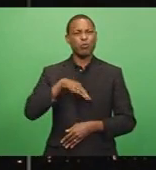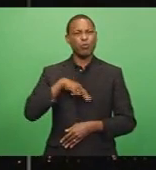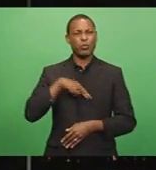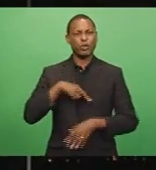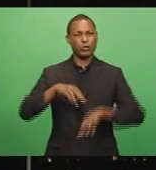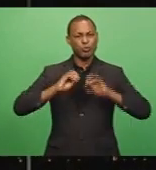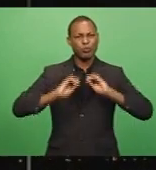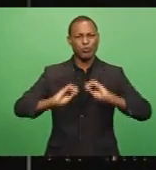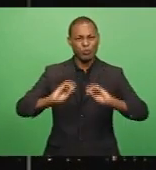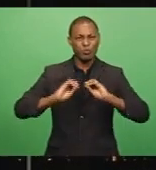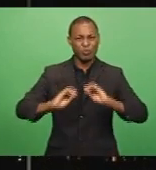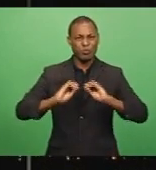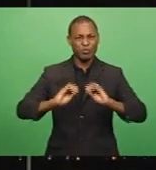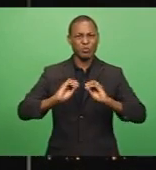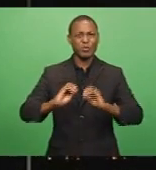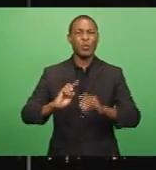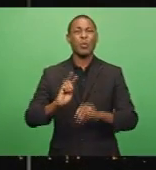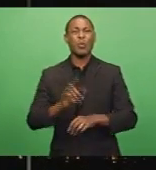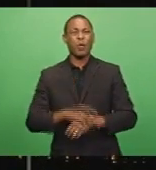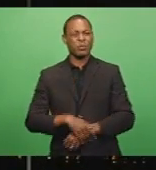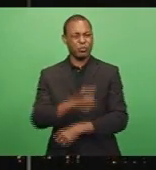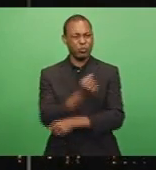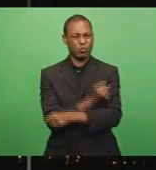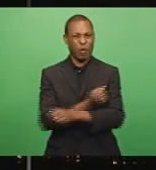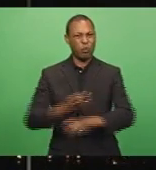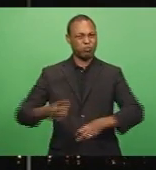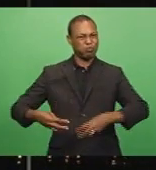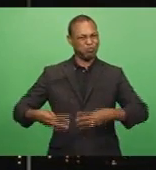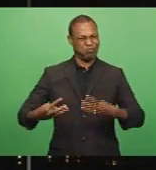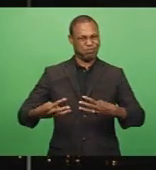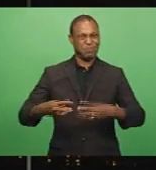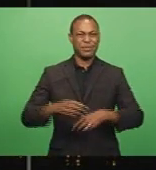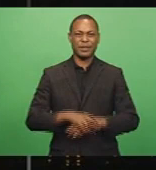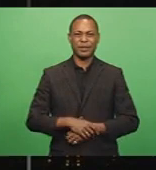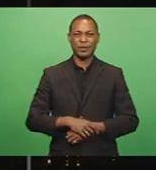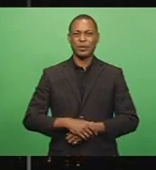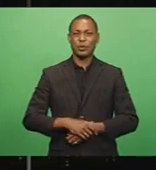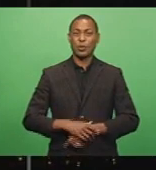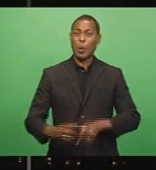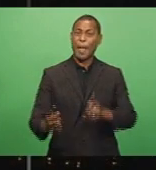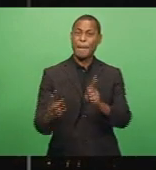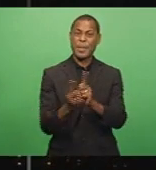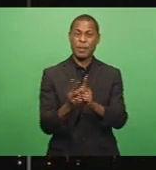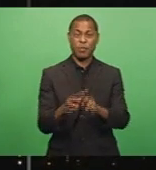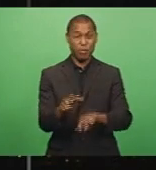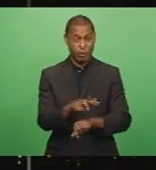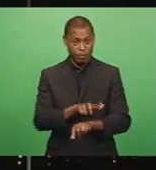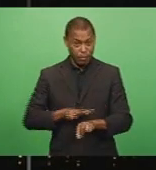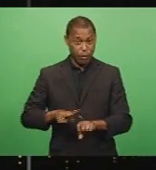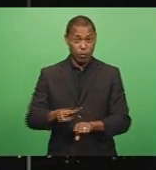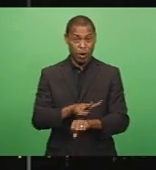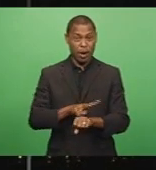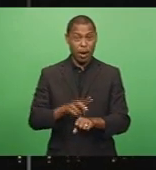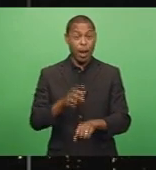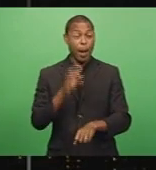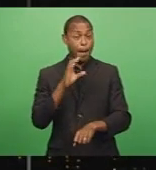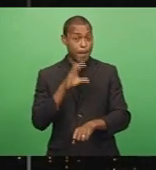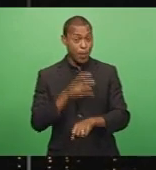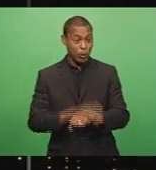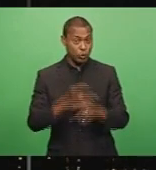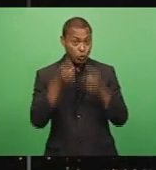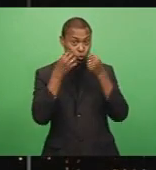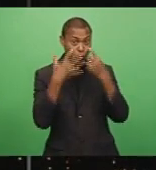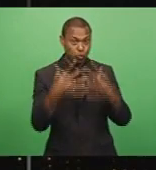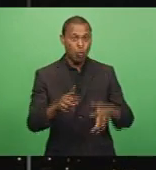help deal with the drug war on the island. During the Mbosin Niundro over the weekend, police revealed that the cultivation